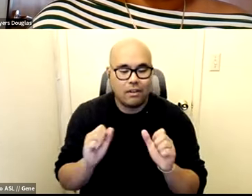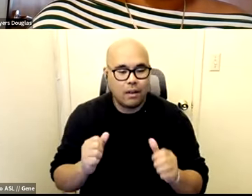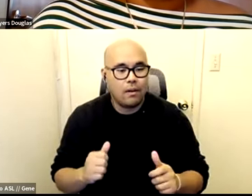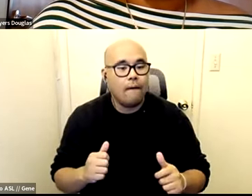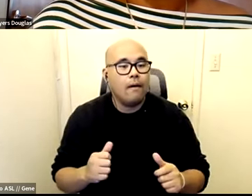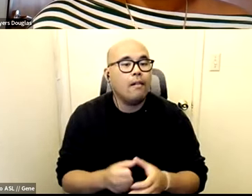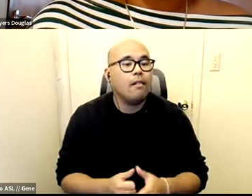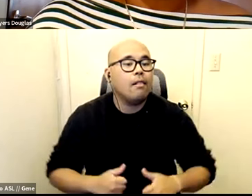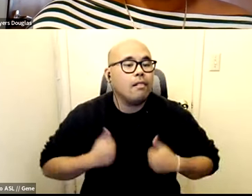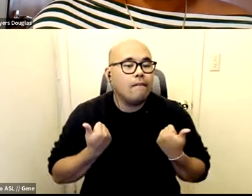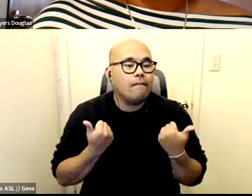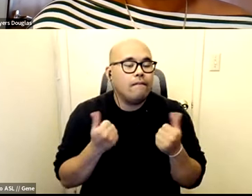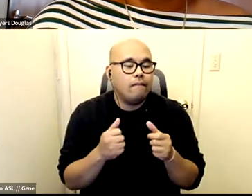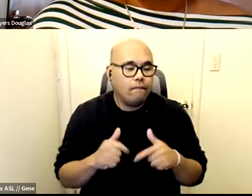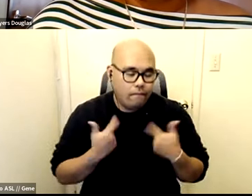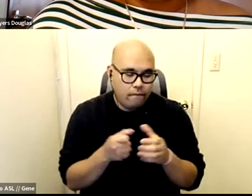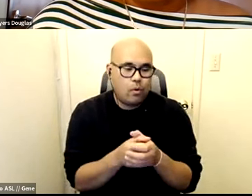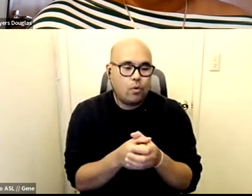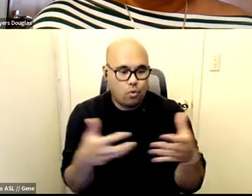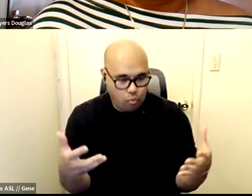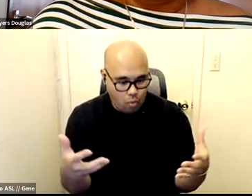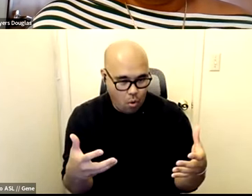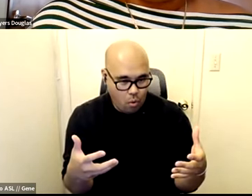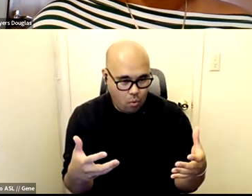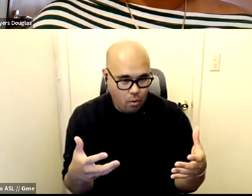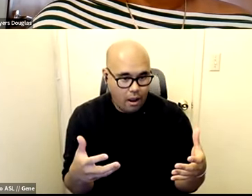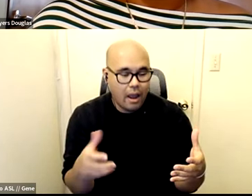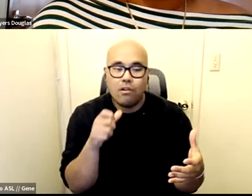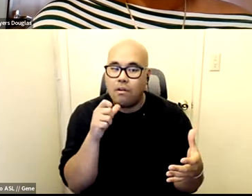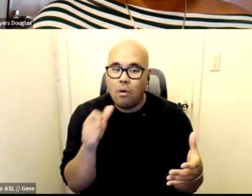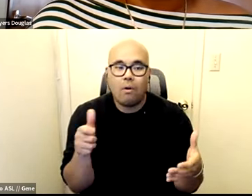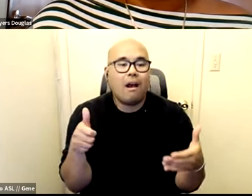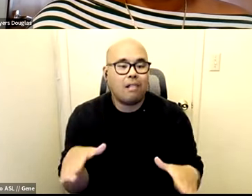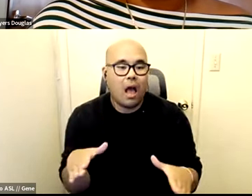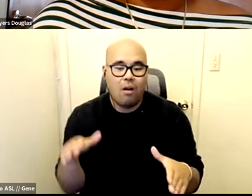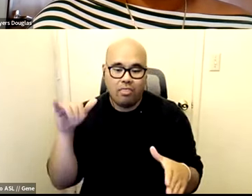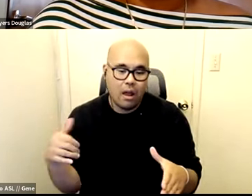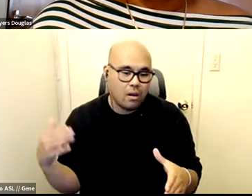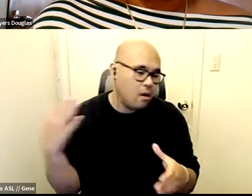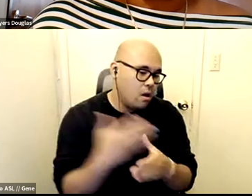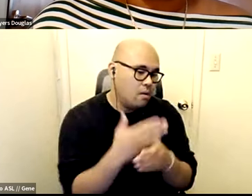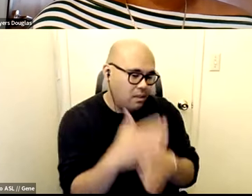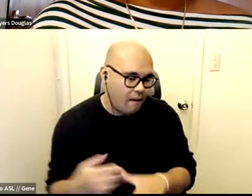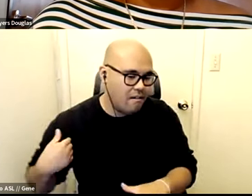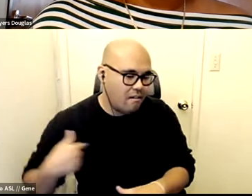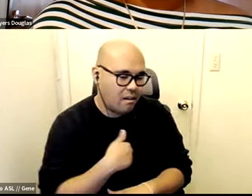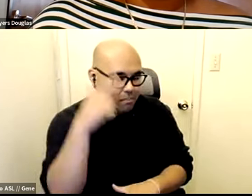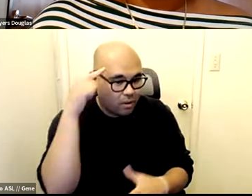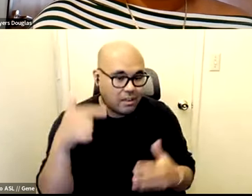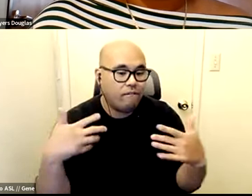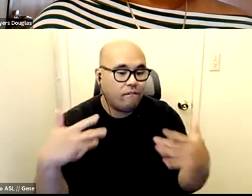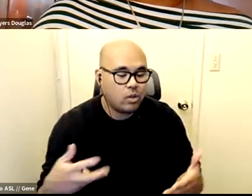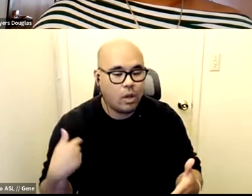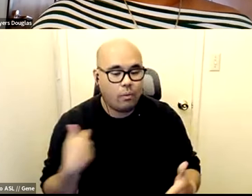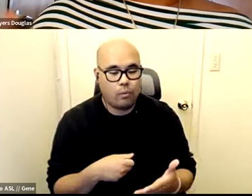work that you're doing and what you're going to do to not let it happen because we end up defeating ourselves long before